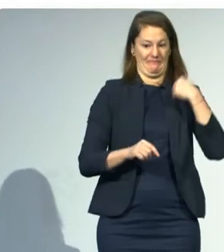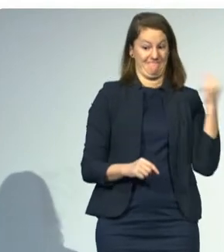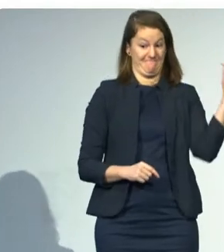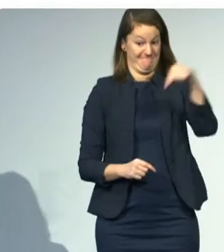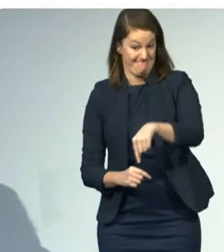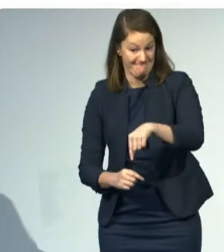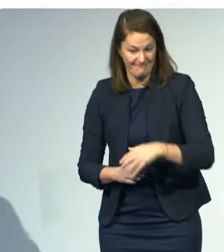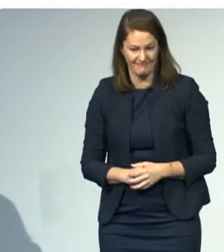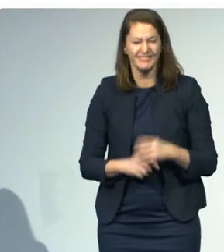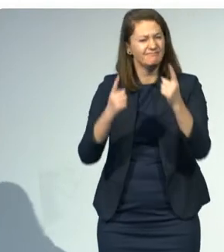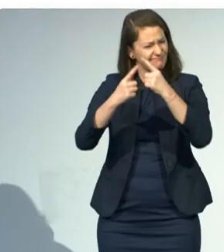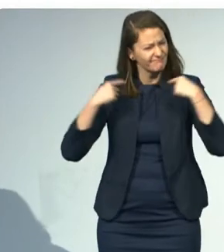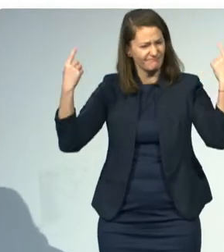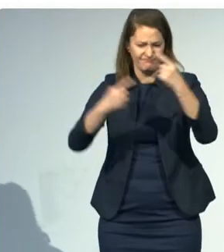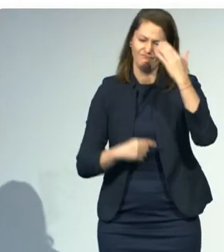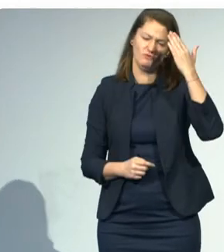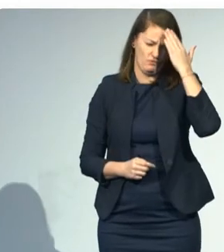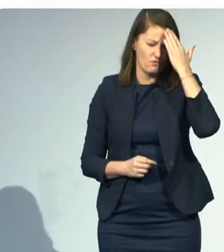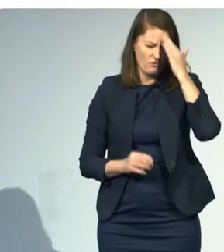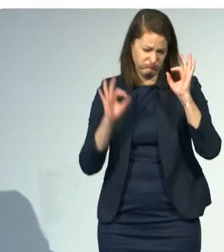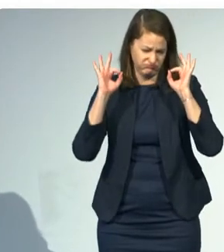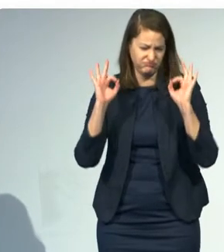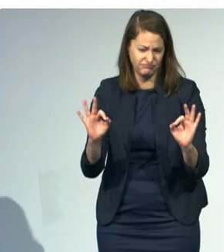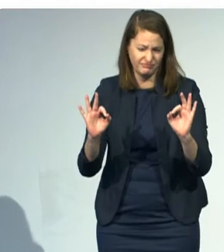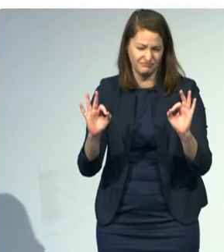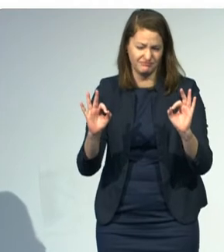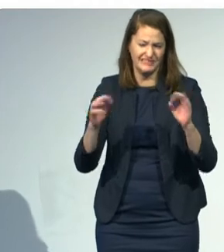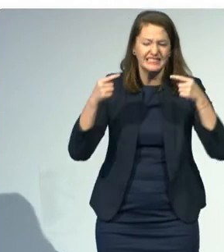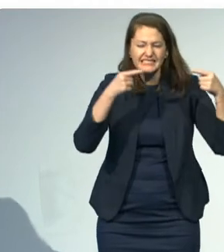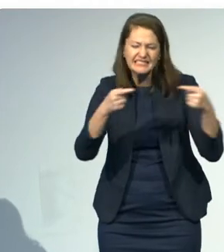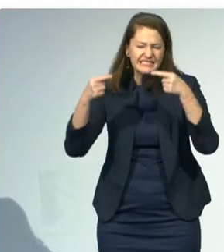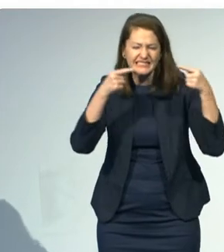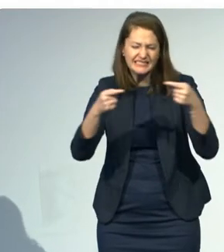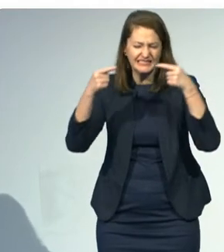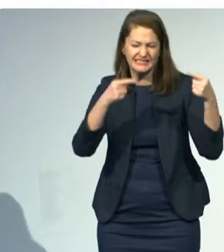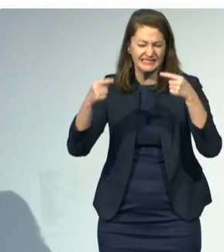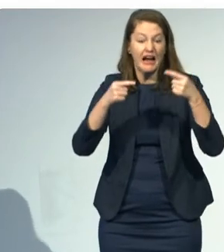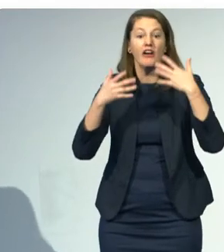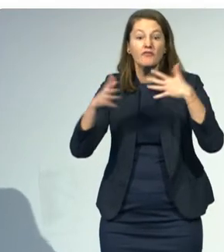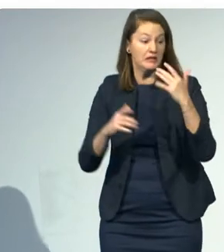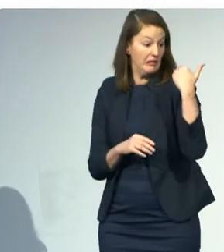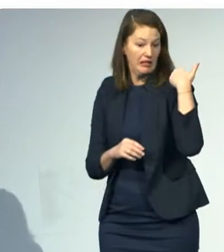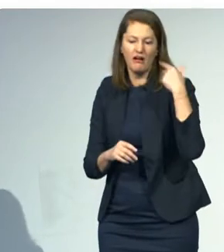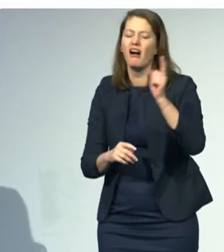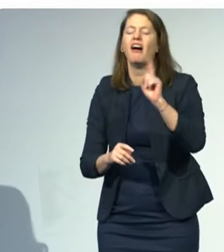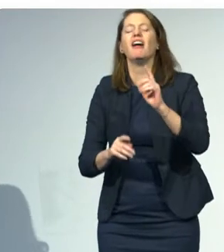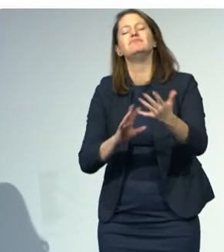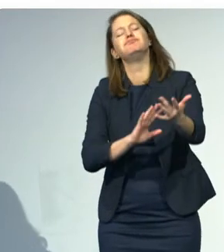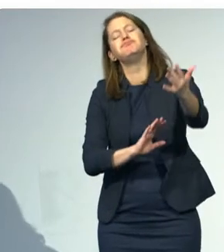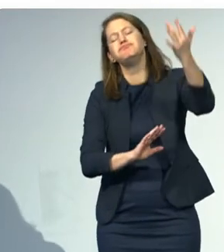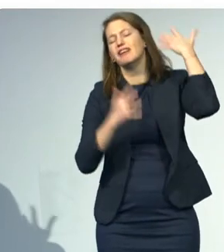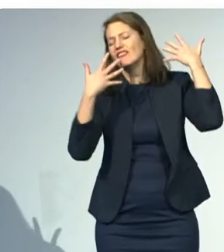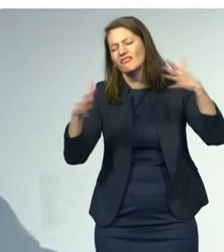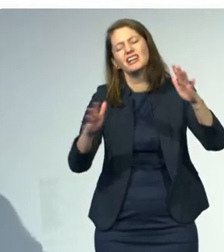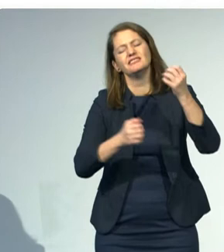that the conversation did not begin then, and the efforts to make education systems inclusive of